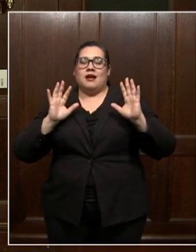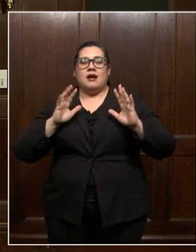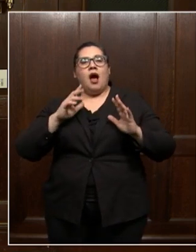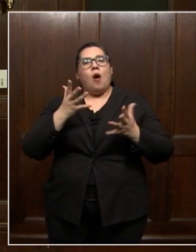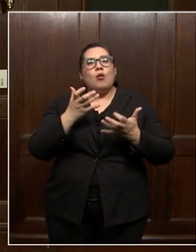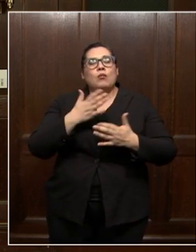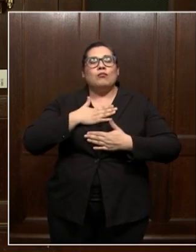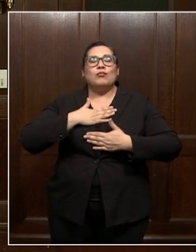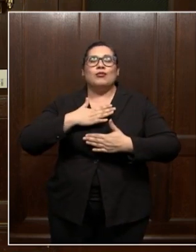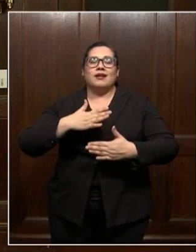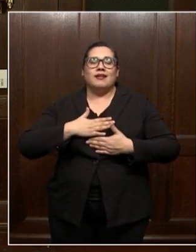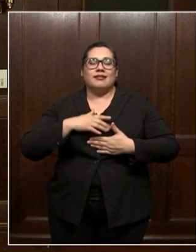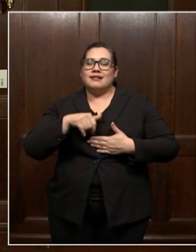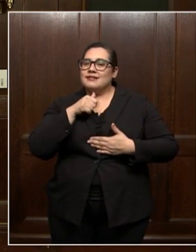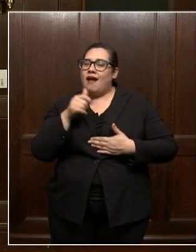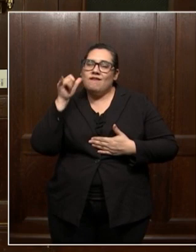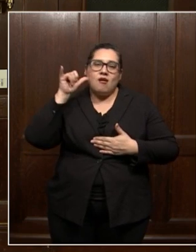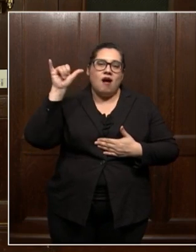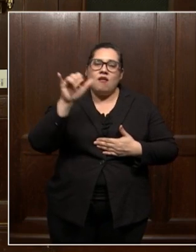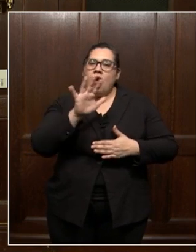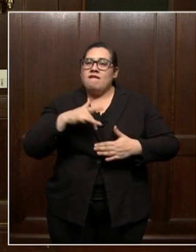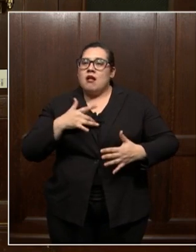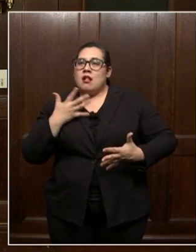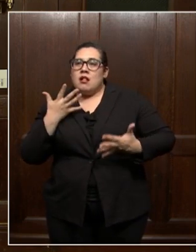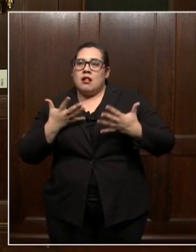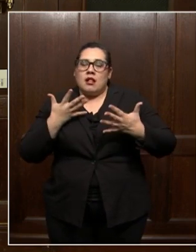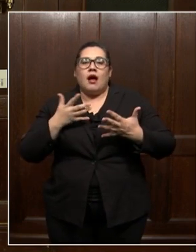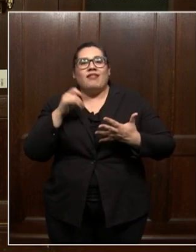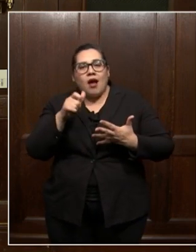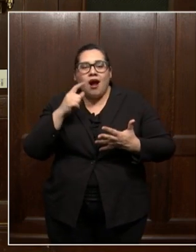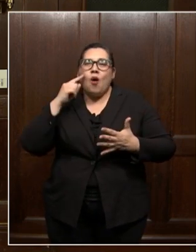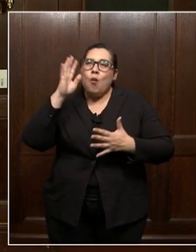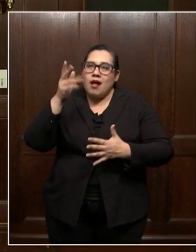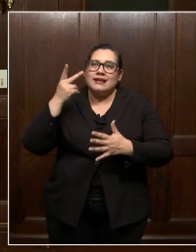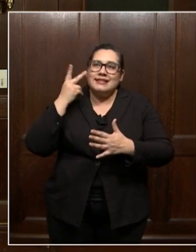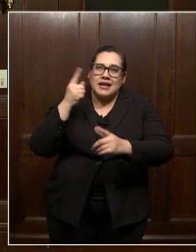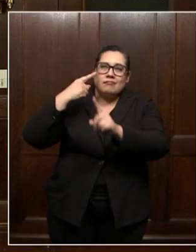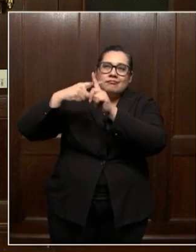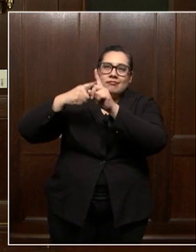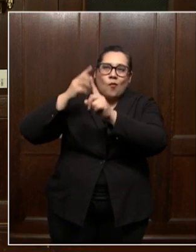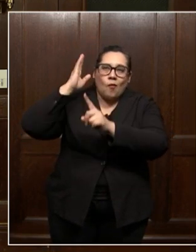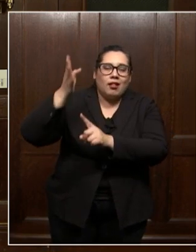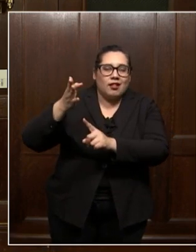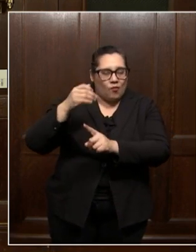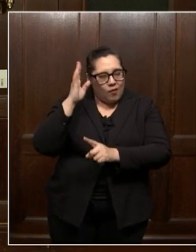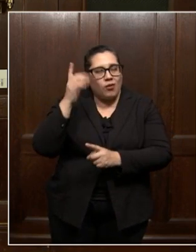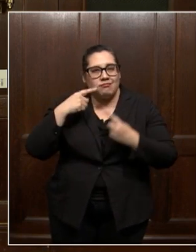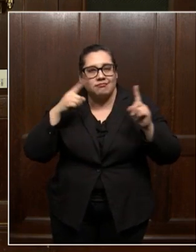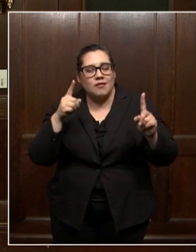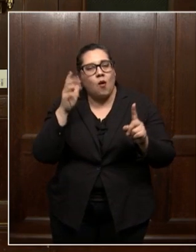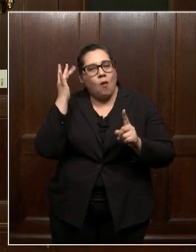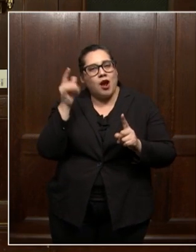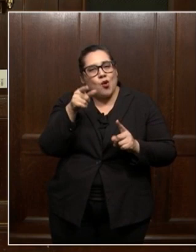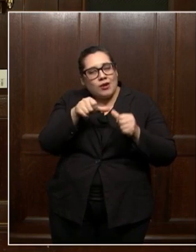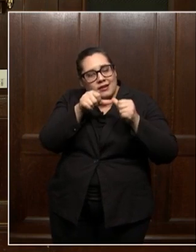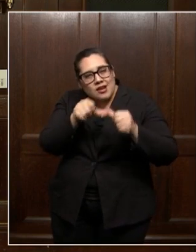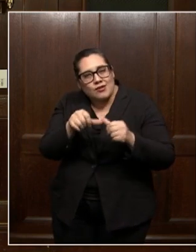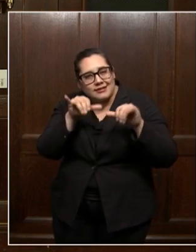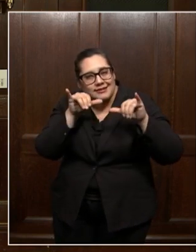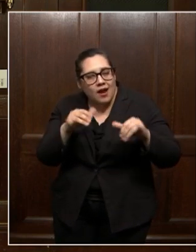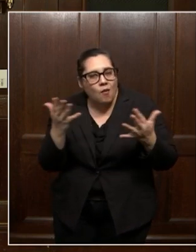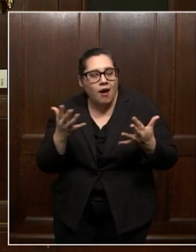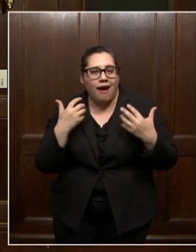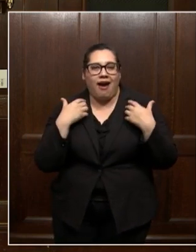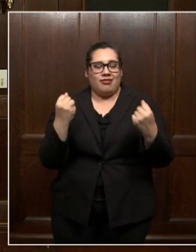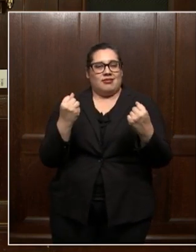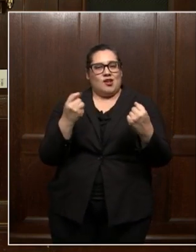This is not forever. Do not despair. There are signs of light and we will get there. Because you continue to stay healthy,